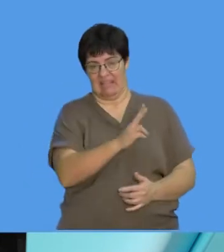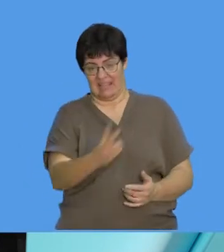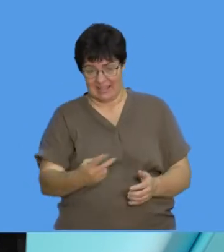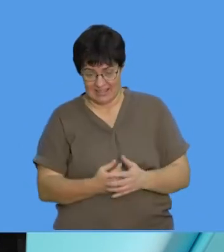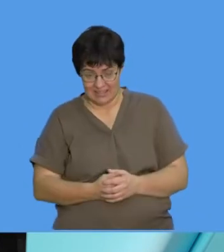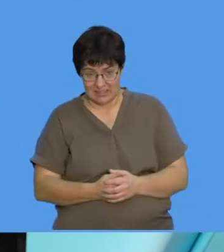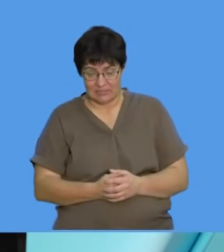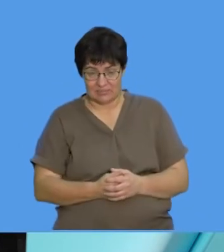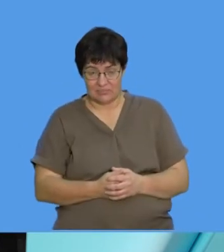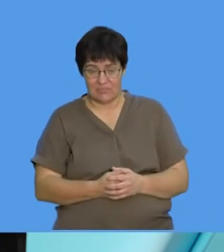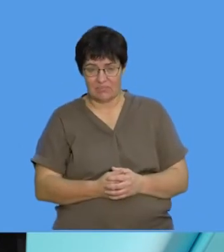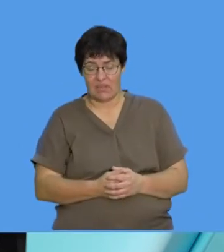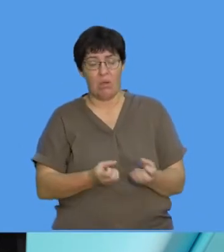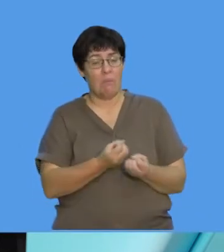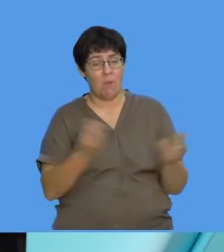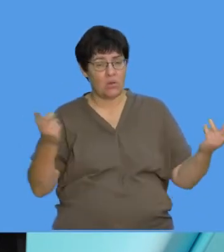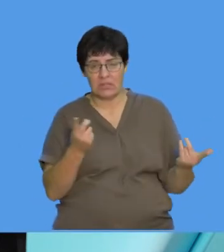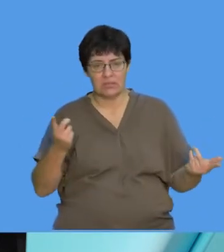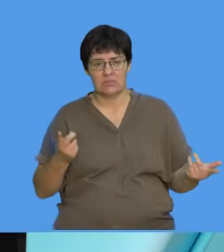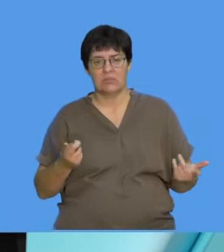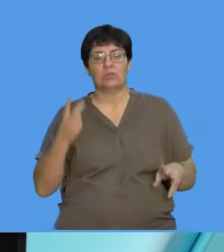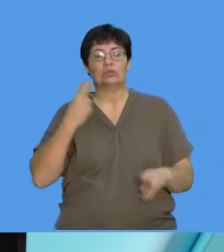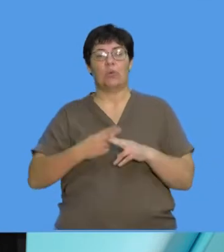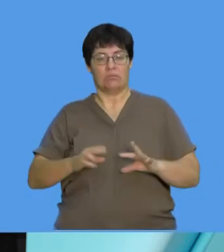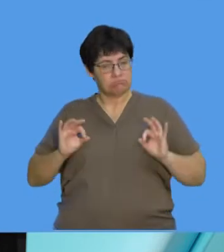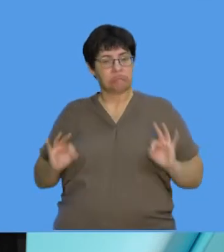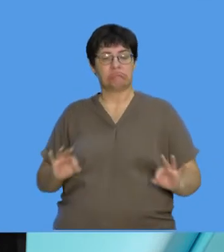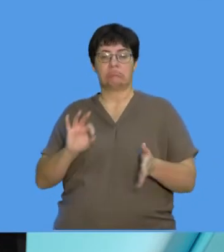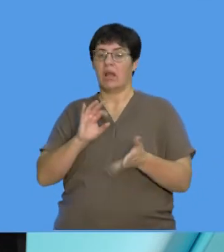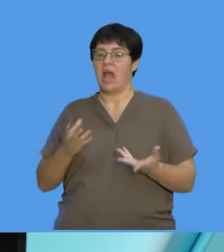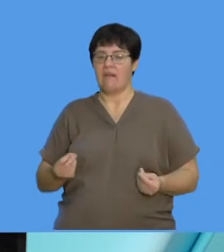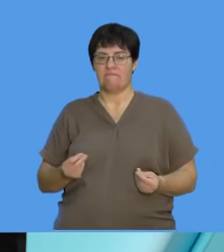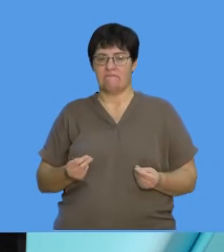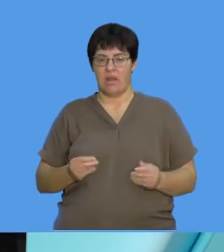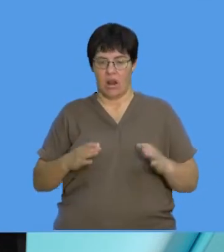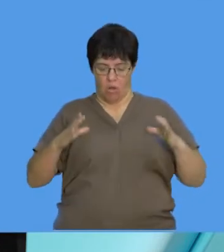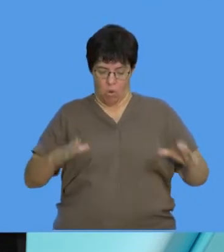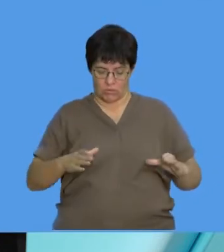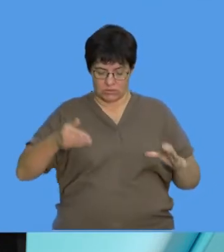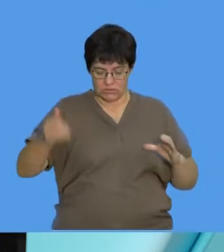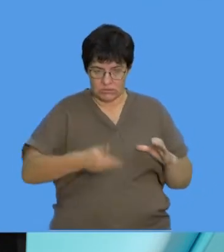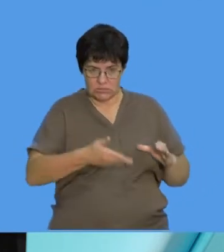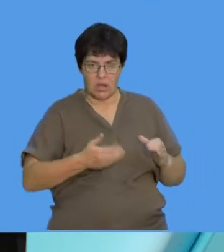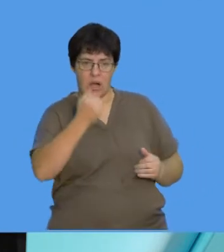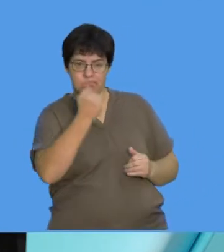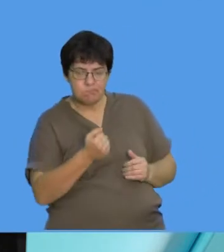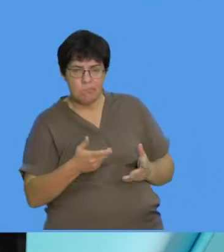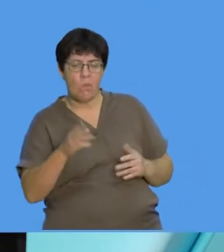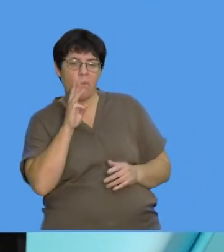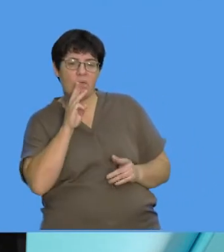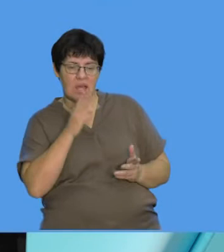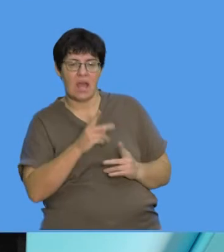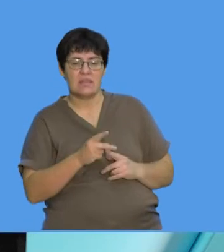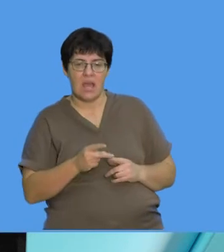Or, sometimes, lots of areas don't have proper toilets, so they dig holes in the ground near